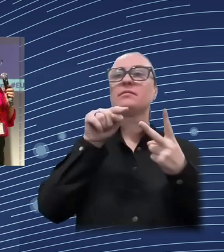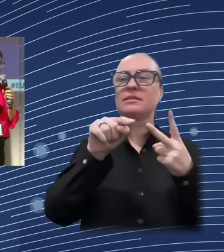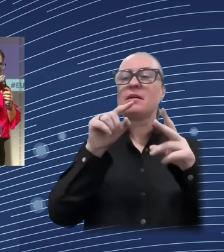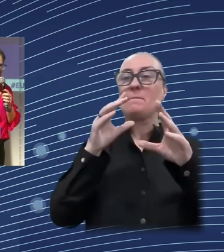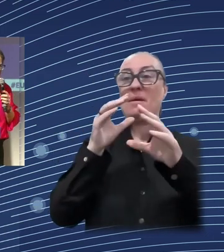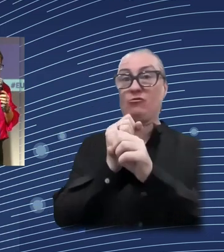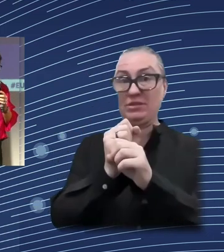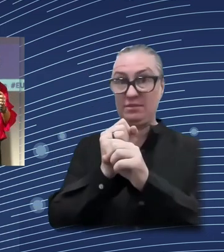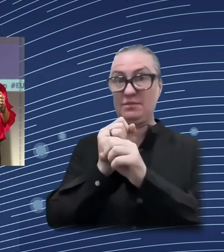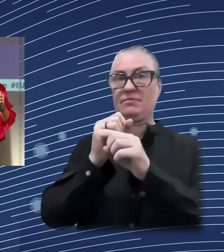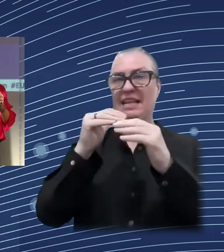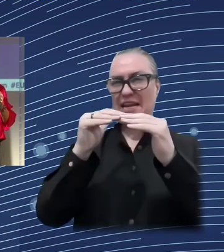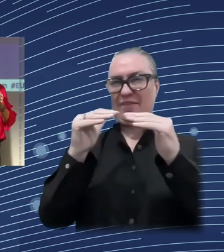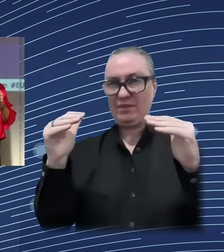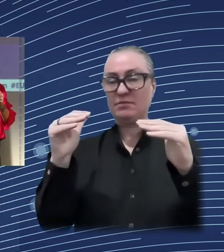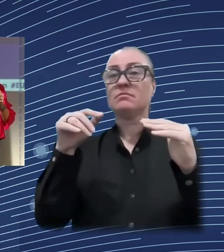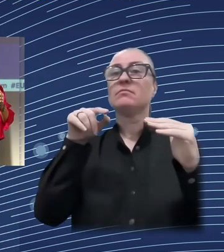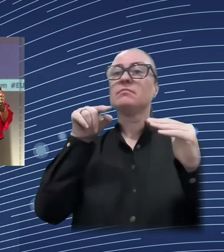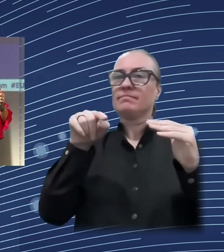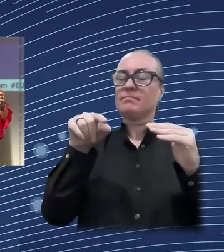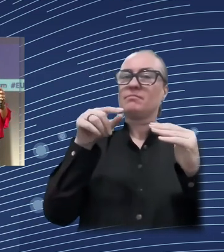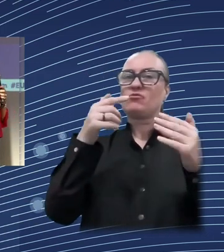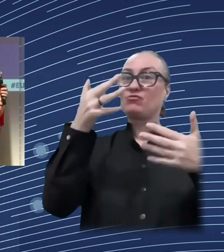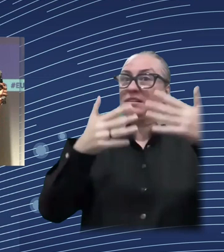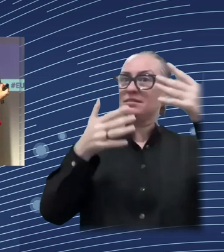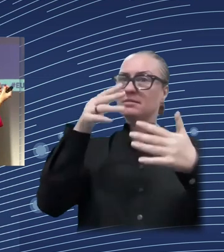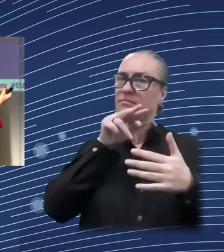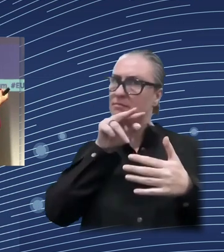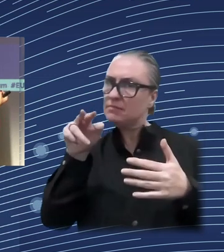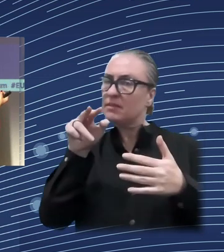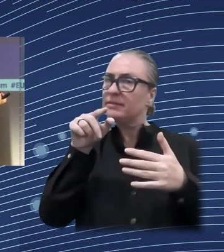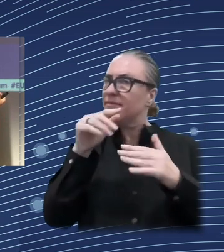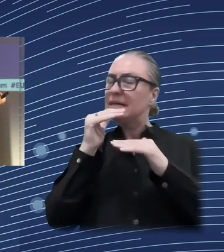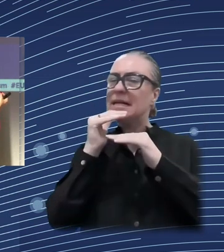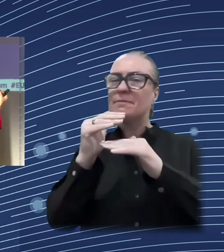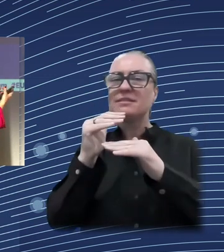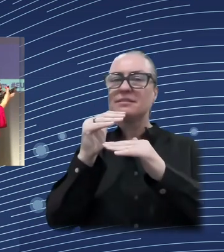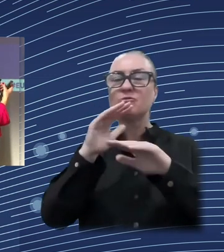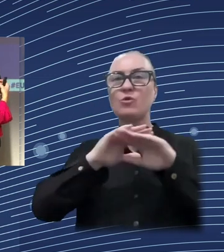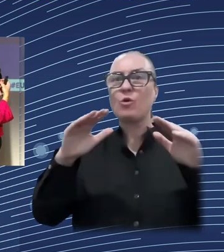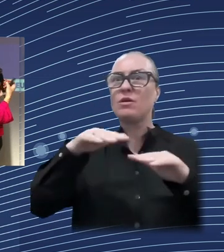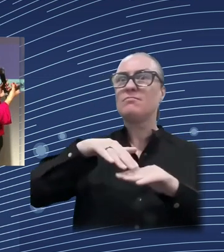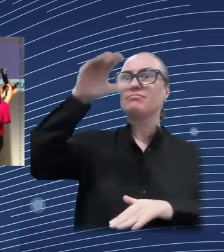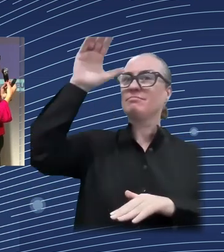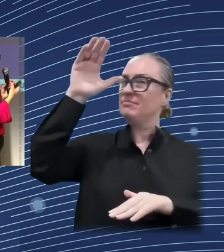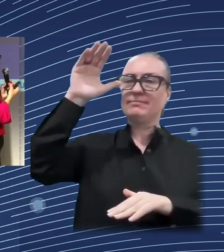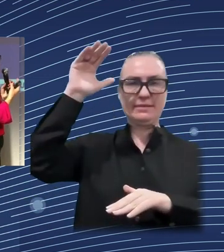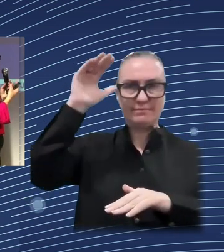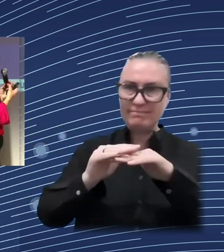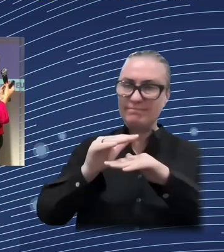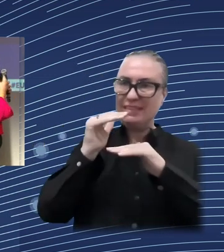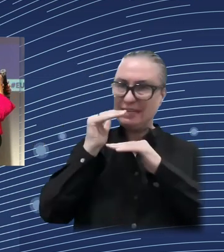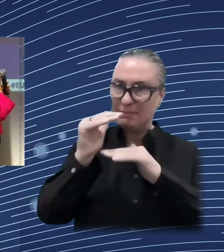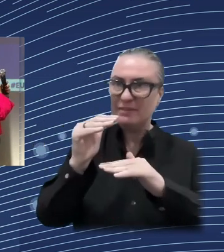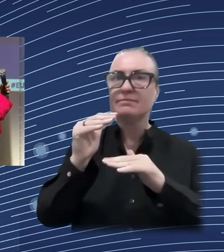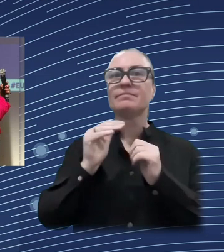quite limited in the sense, in size, in terms of amplitude. And basically, broadly confirm